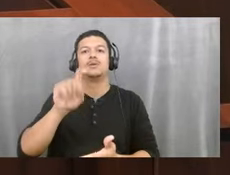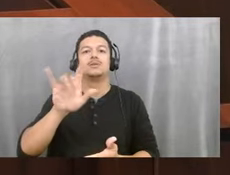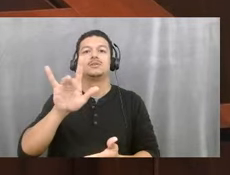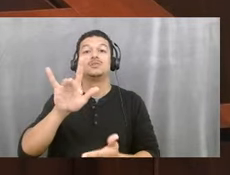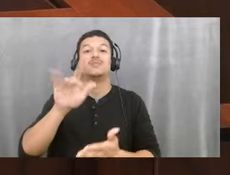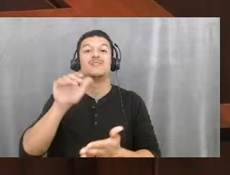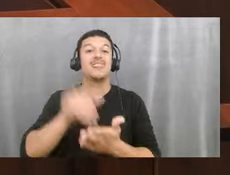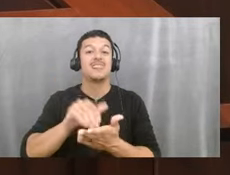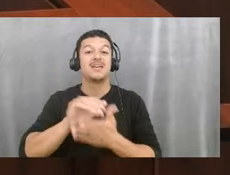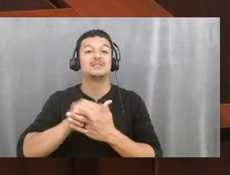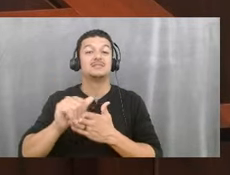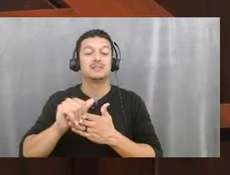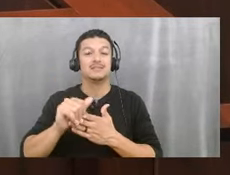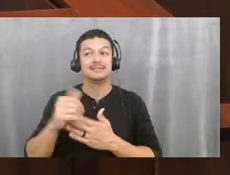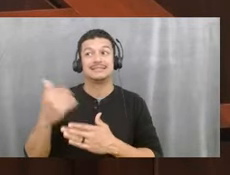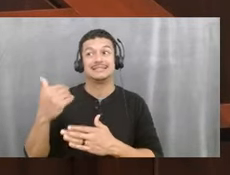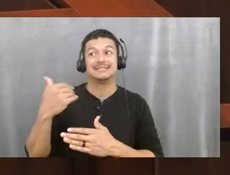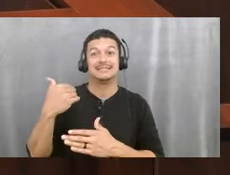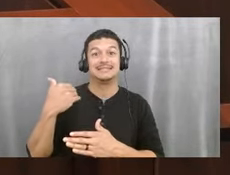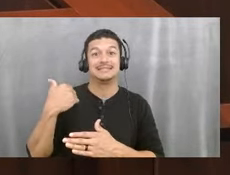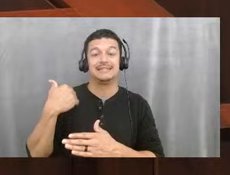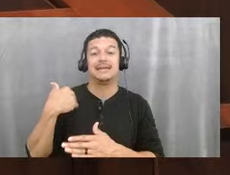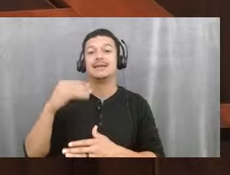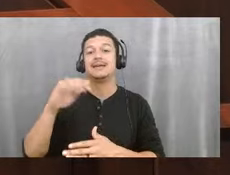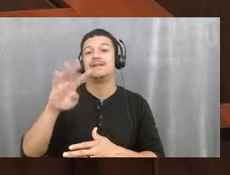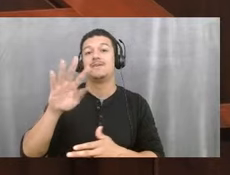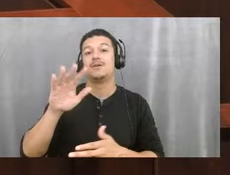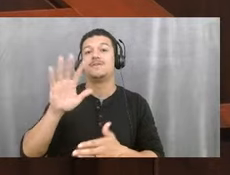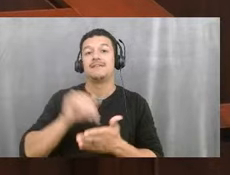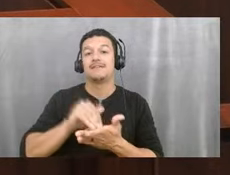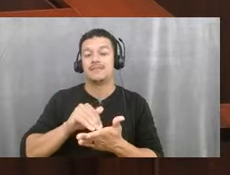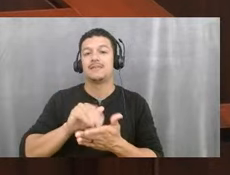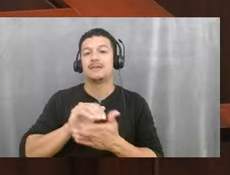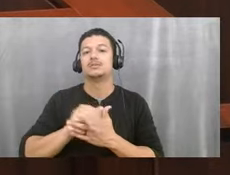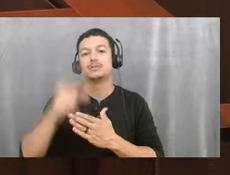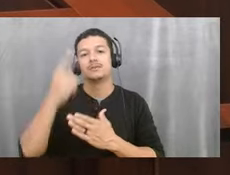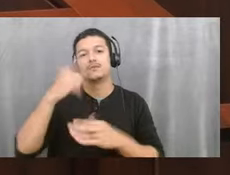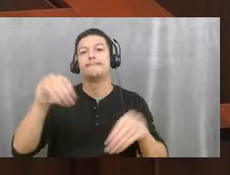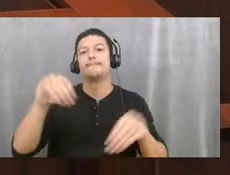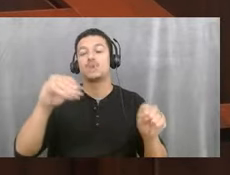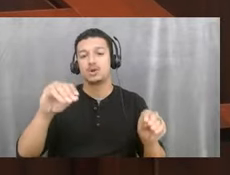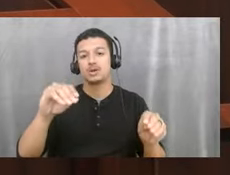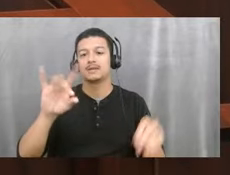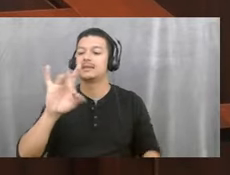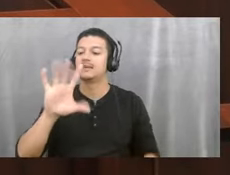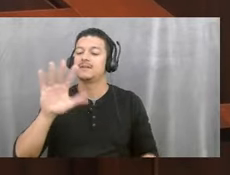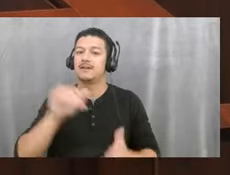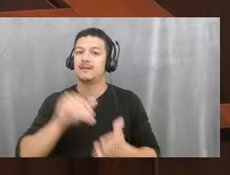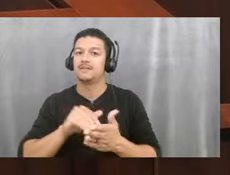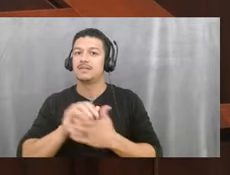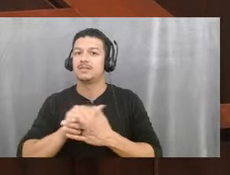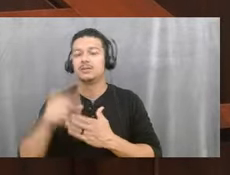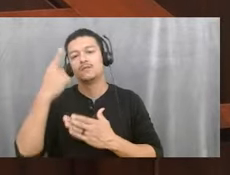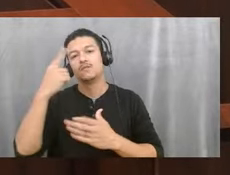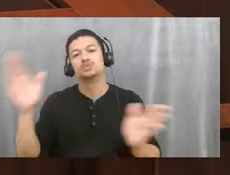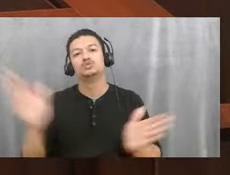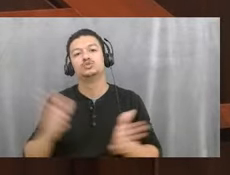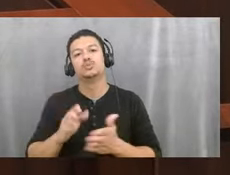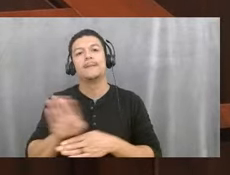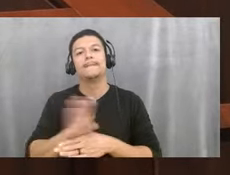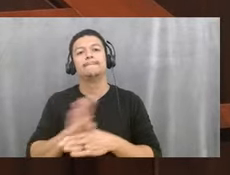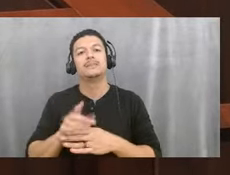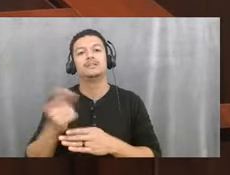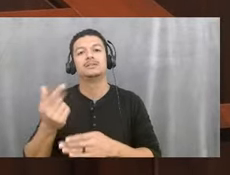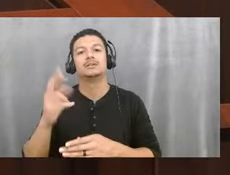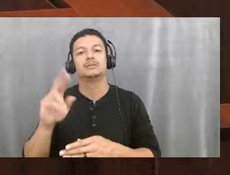had $45,000 for our marketing grant and then $80,000 for our small business support grant. Um, so that was, um, a very successful program.